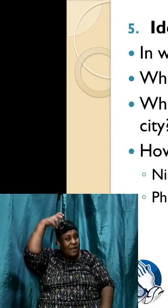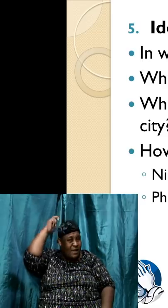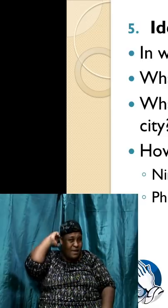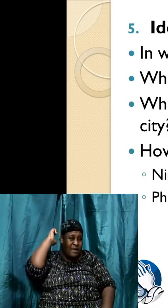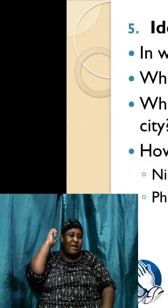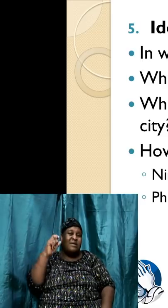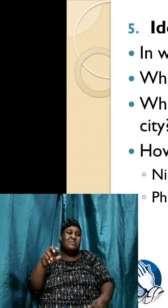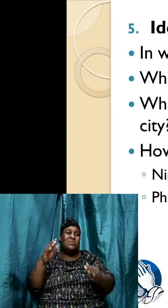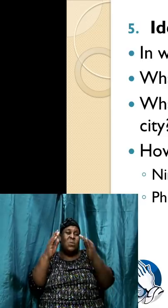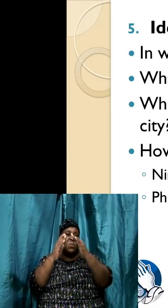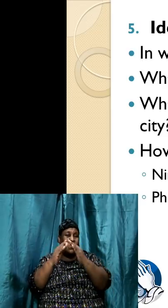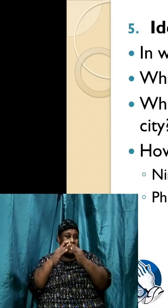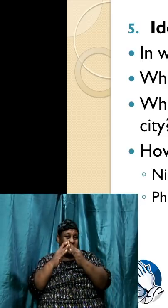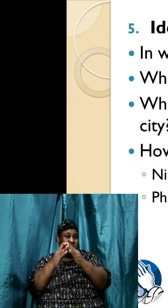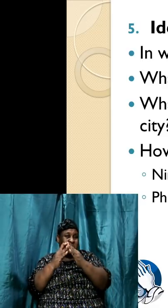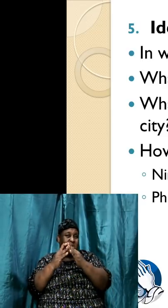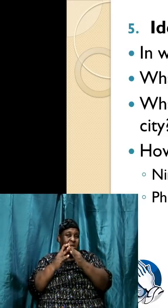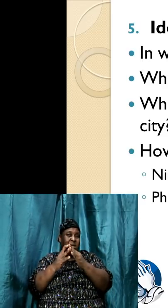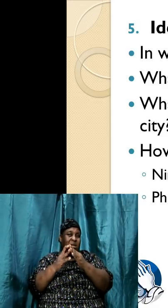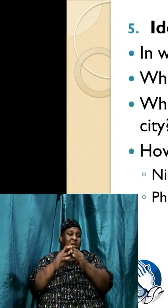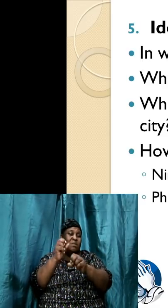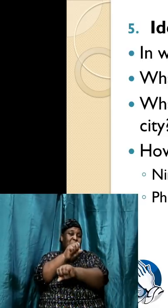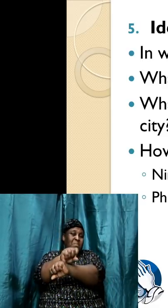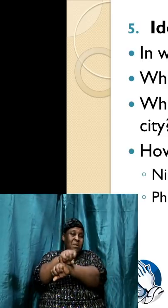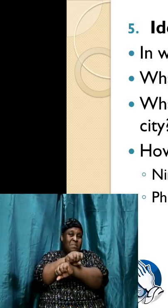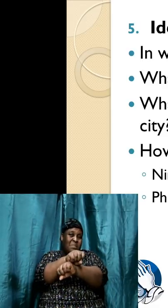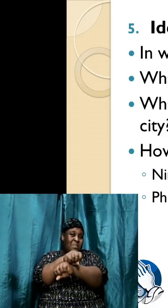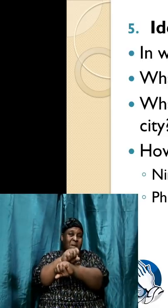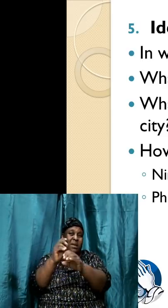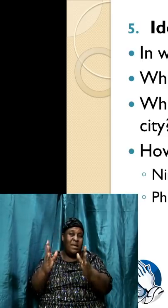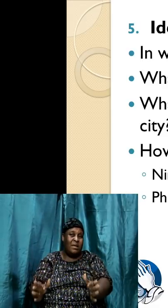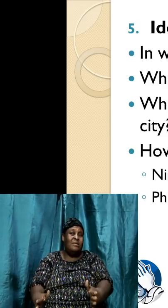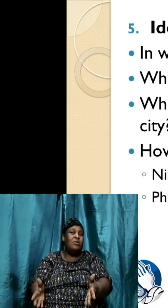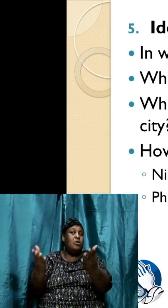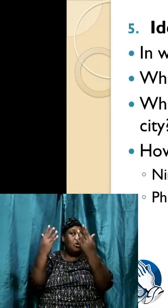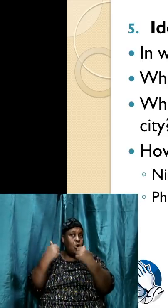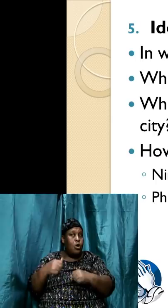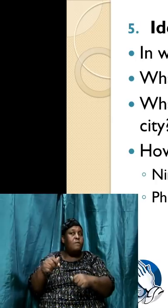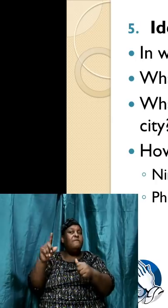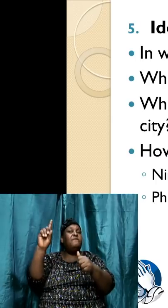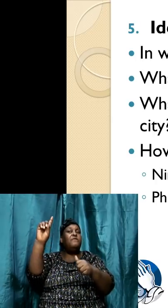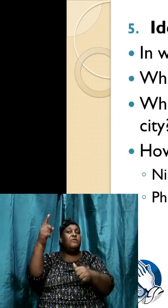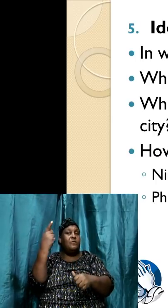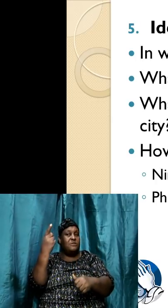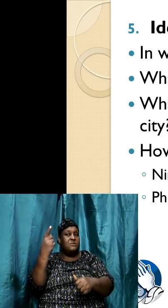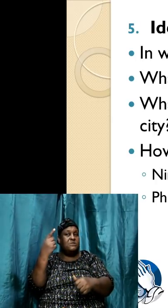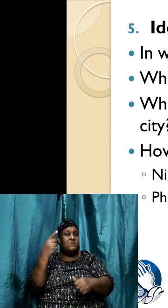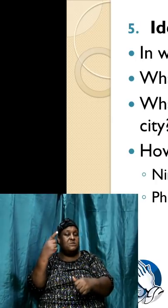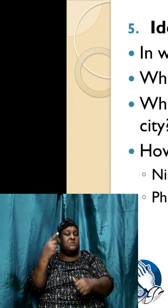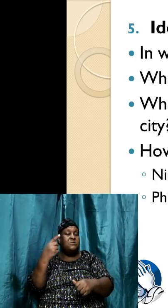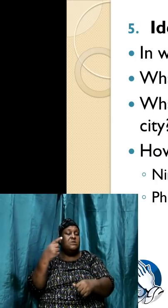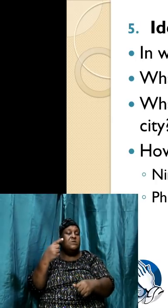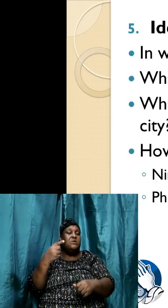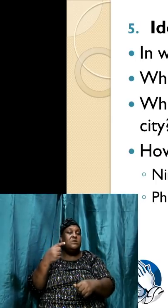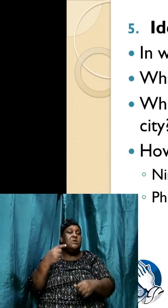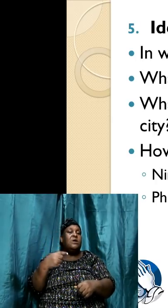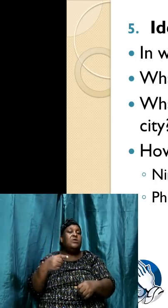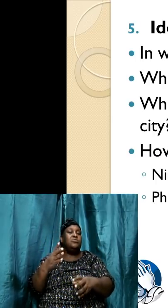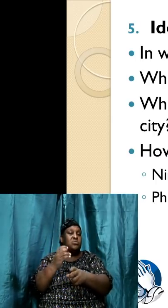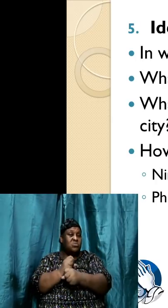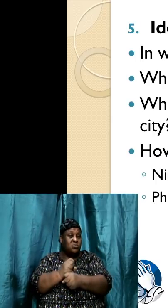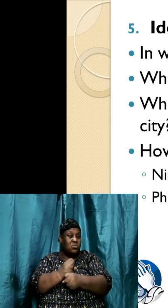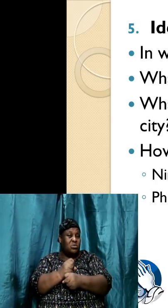Babylonian empire. So, the Babylonians came first and then eventually the Medo-Persians came and they took over from the